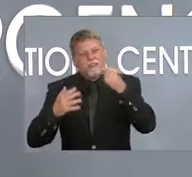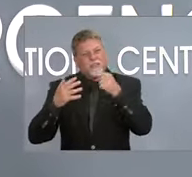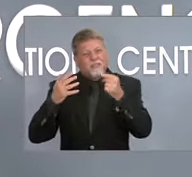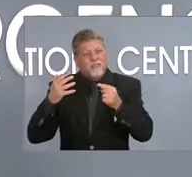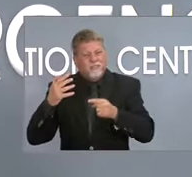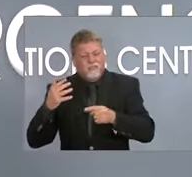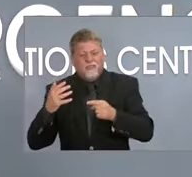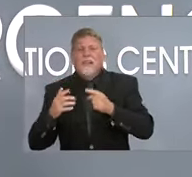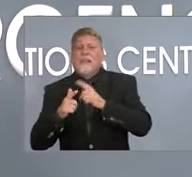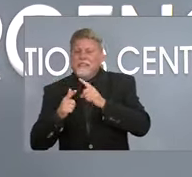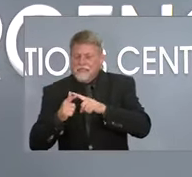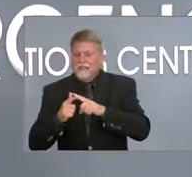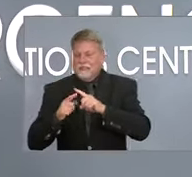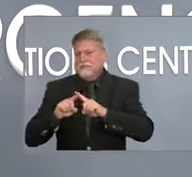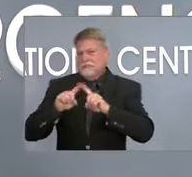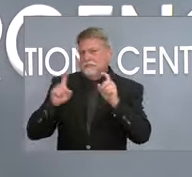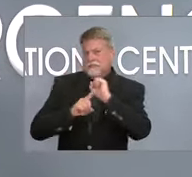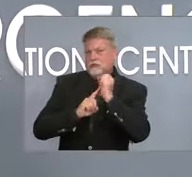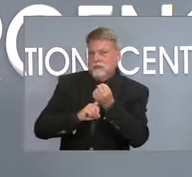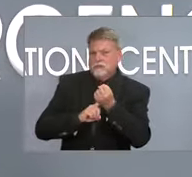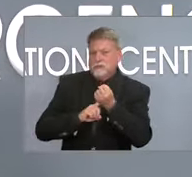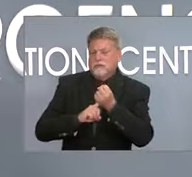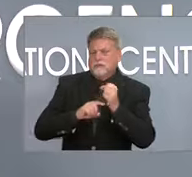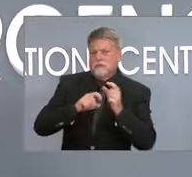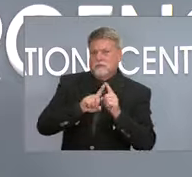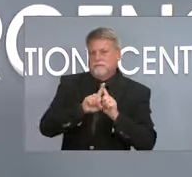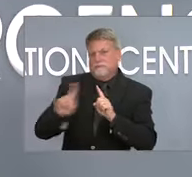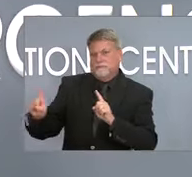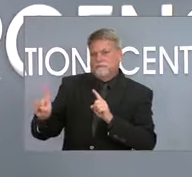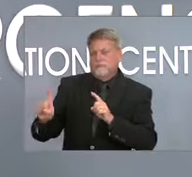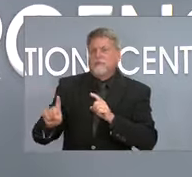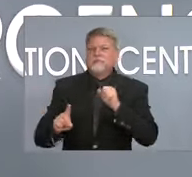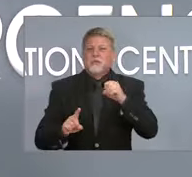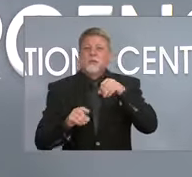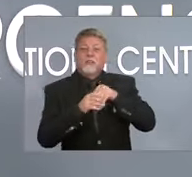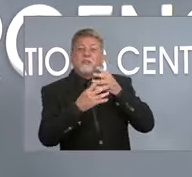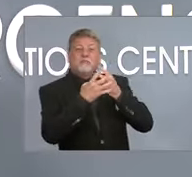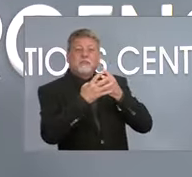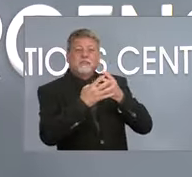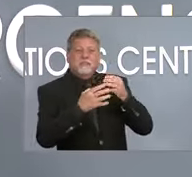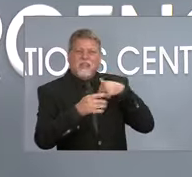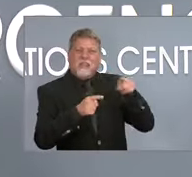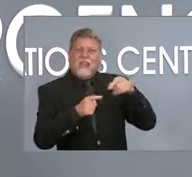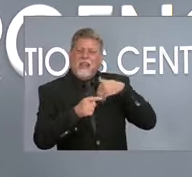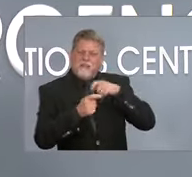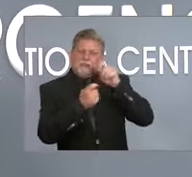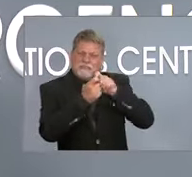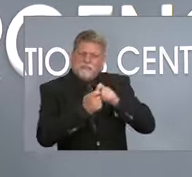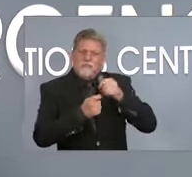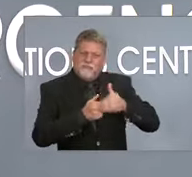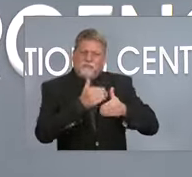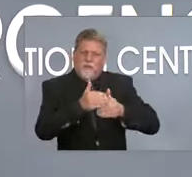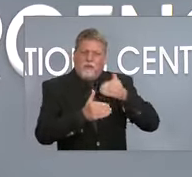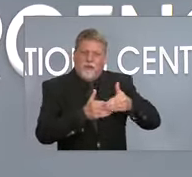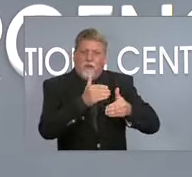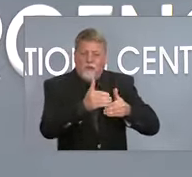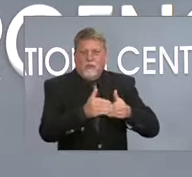offline the protocols for how they're handling that in the corrections space as well. Thanks.